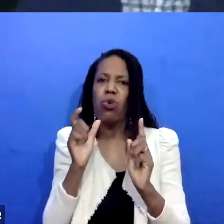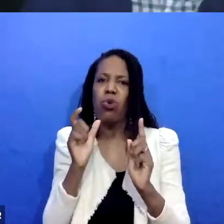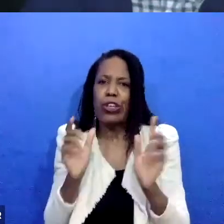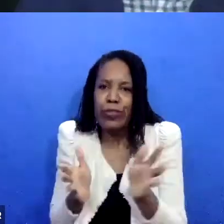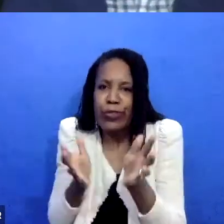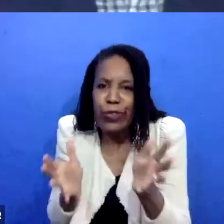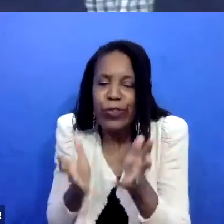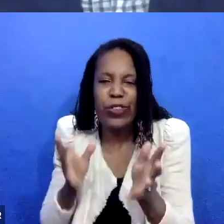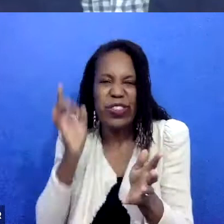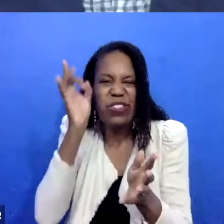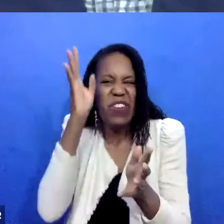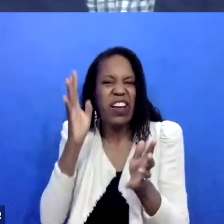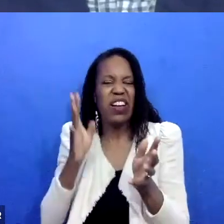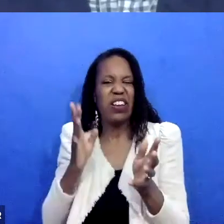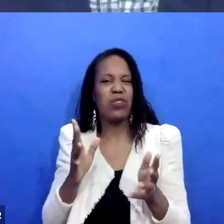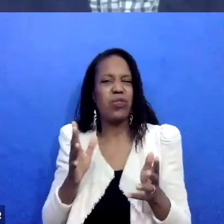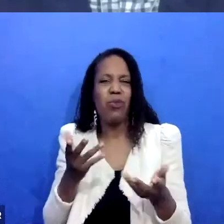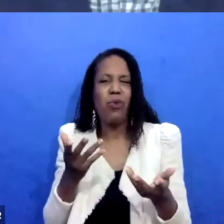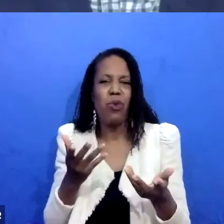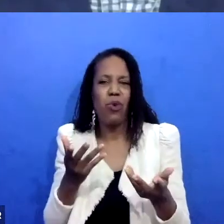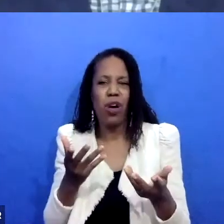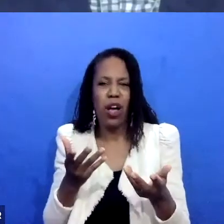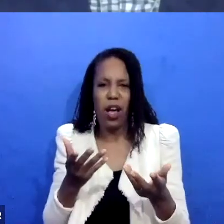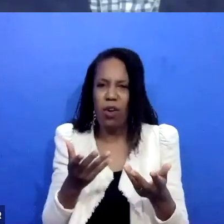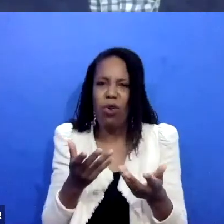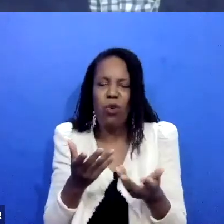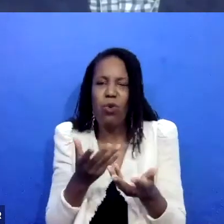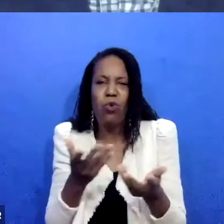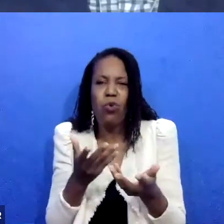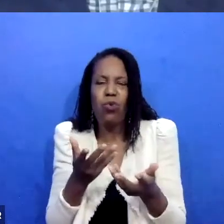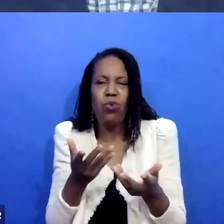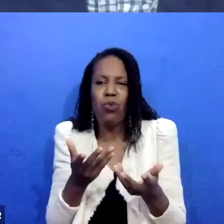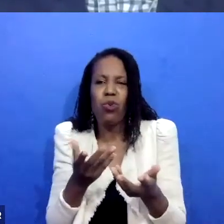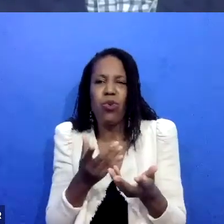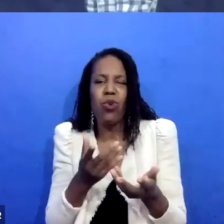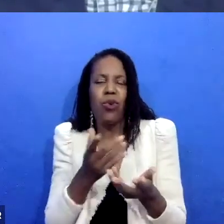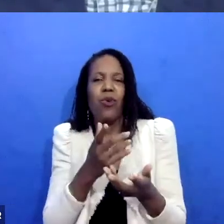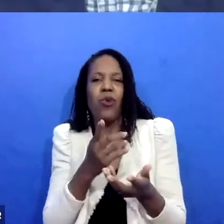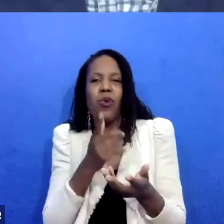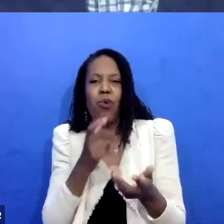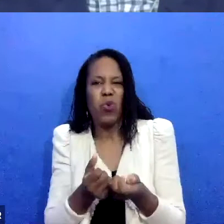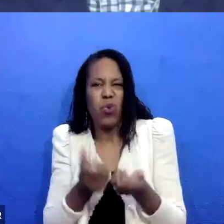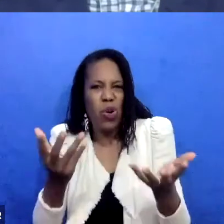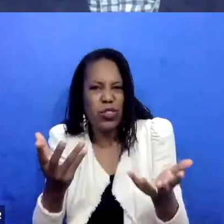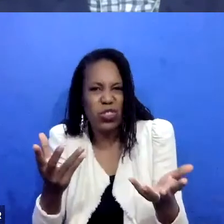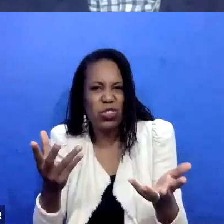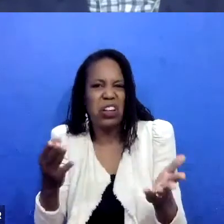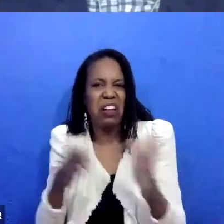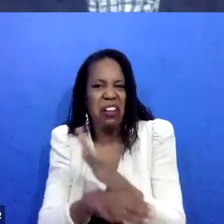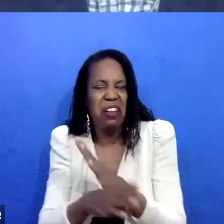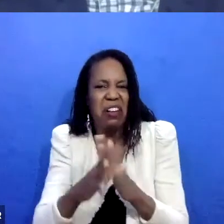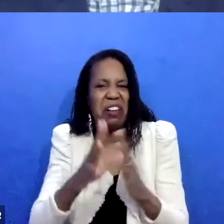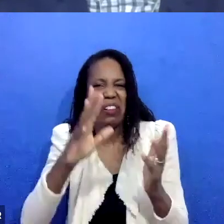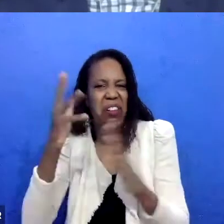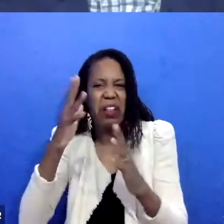you know, be not your best self or who, you know, um, I love the question of like, who's got your back no